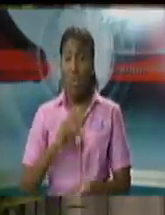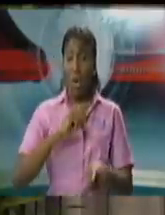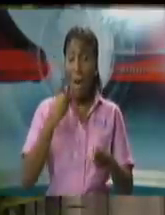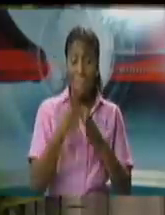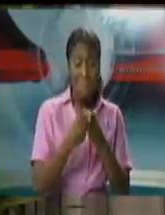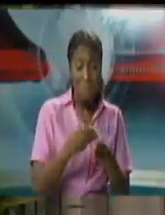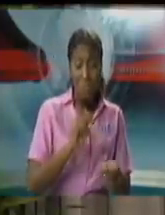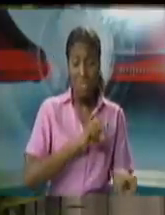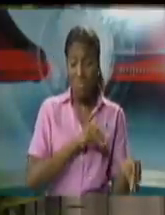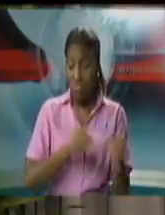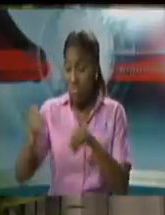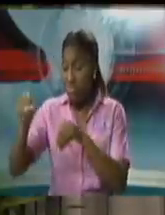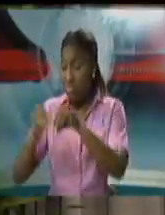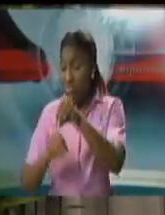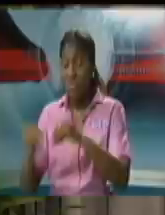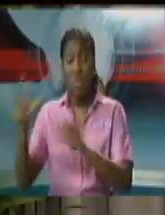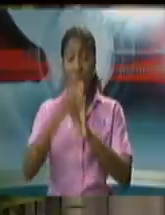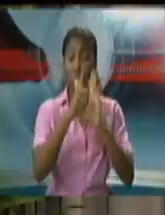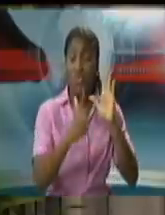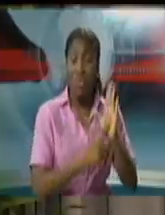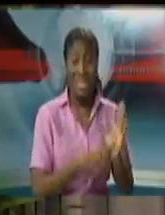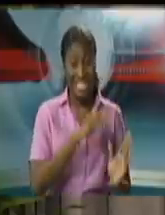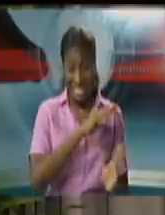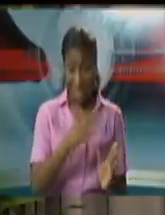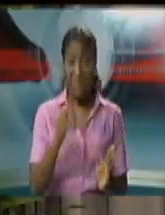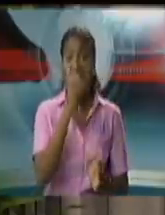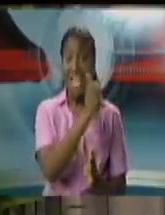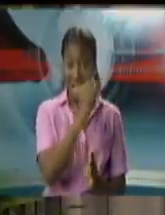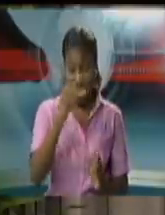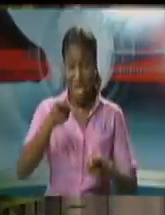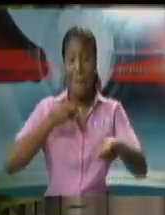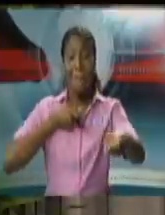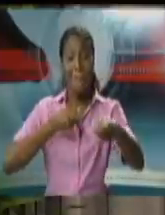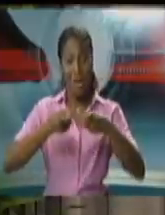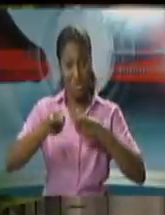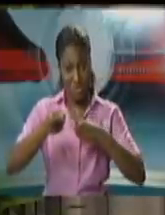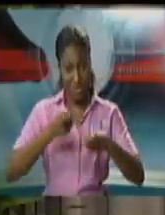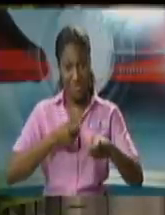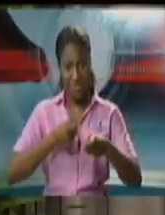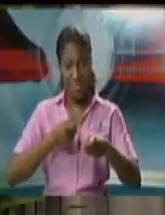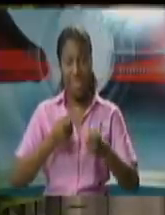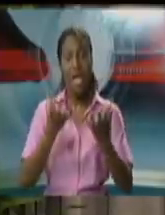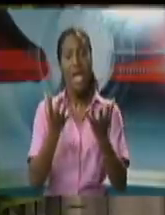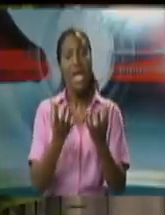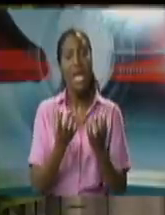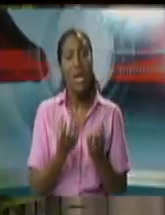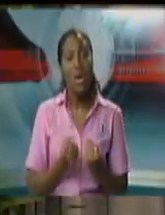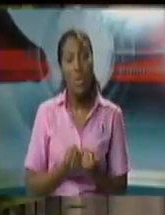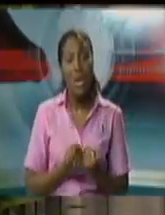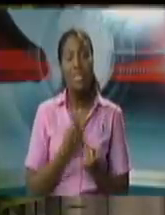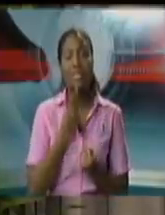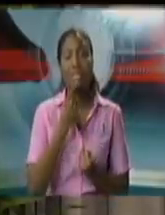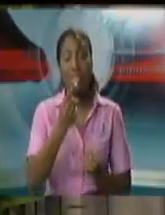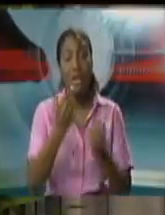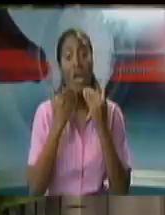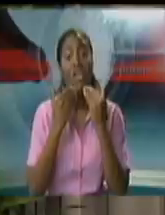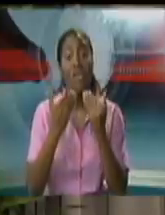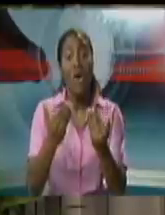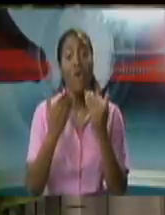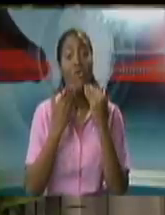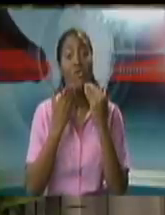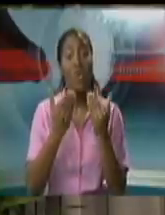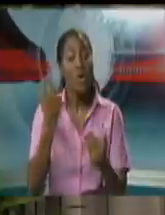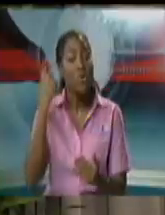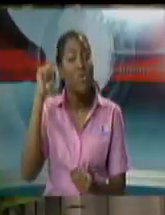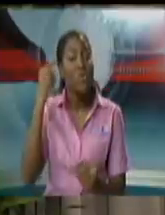regulations, all of the legislation. And I'd like to press pause to express my profound gratitude to the very